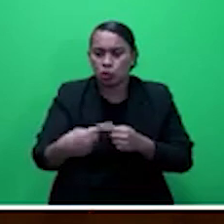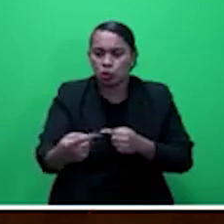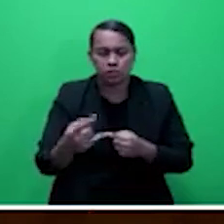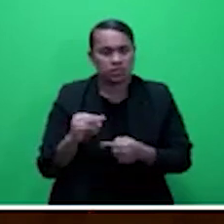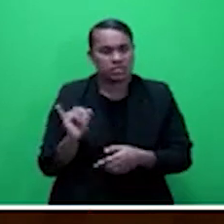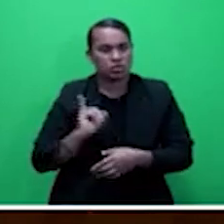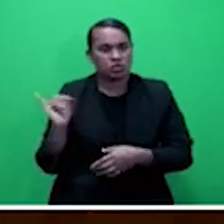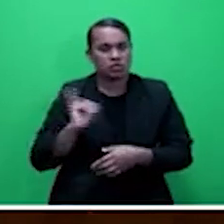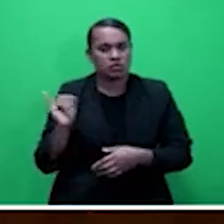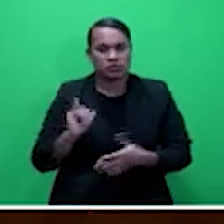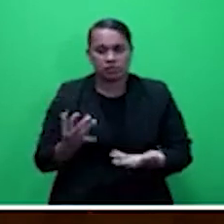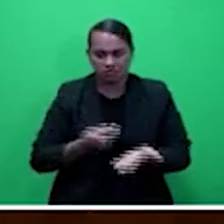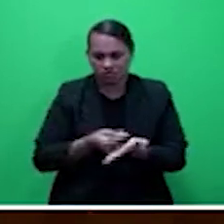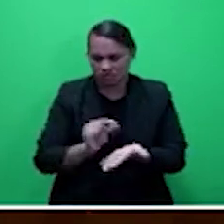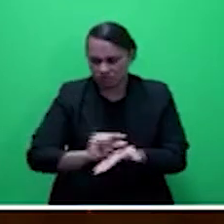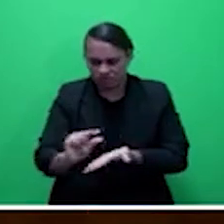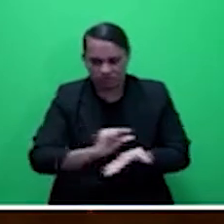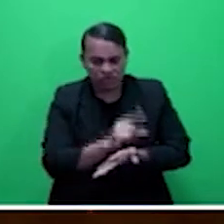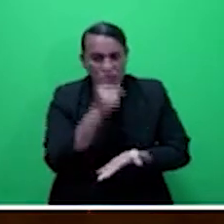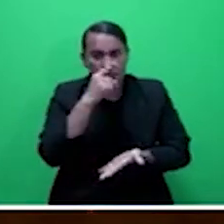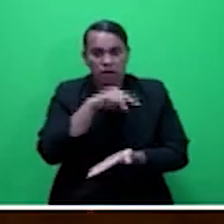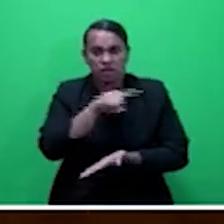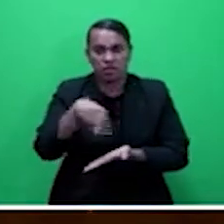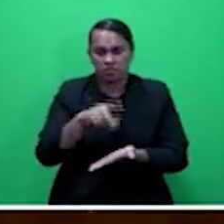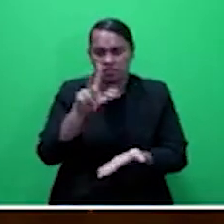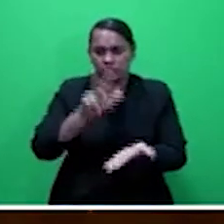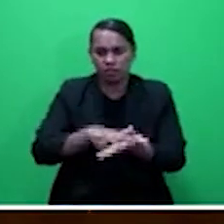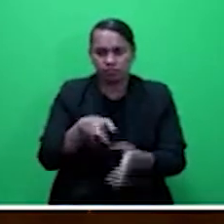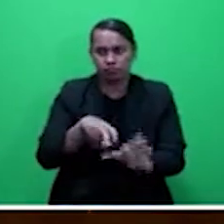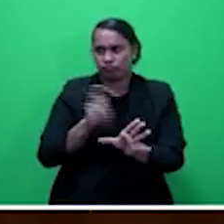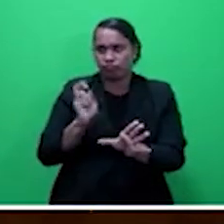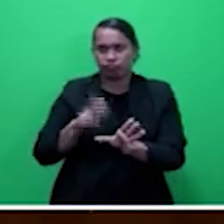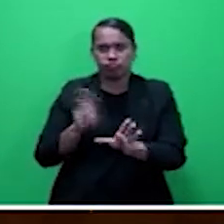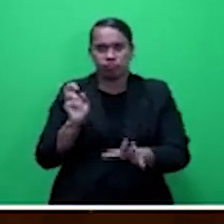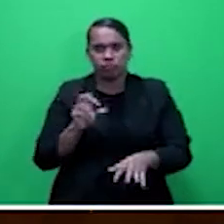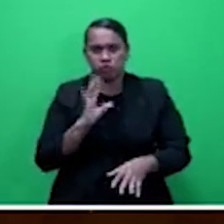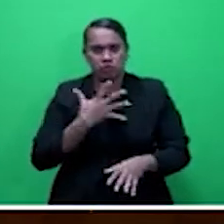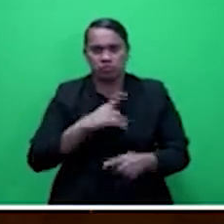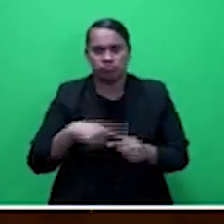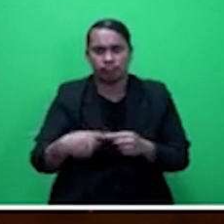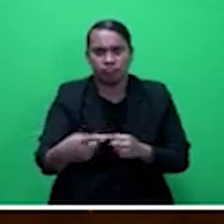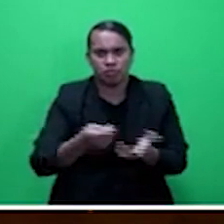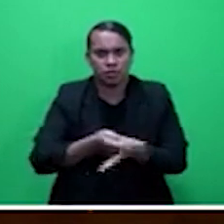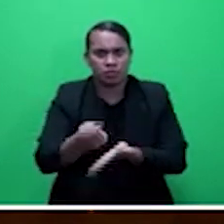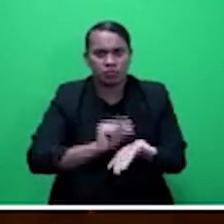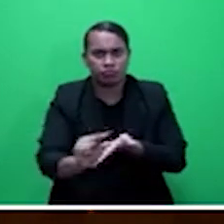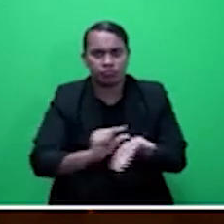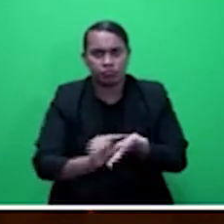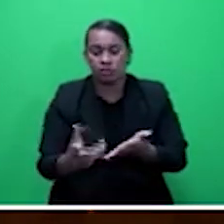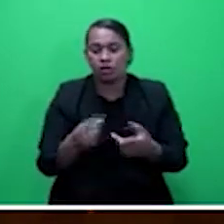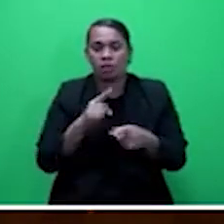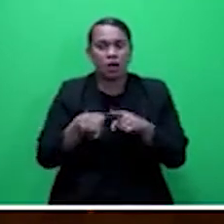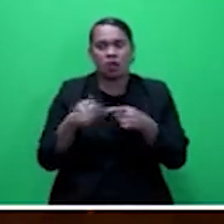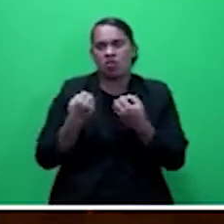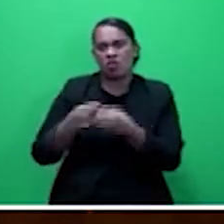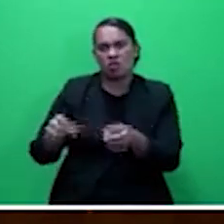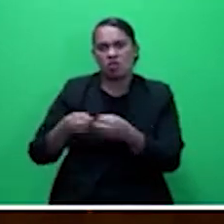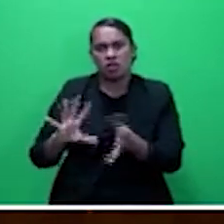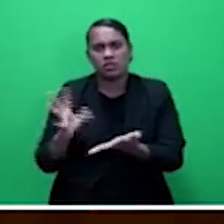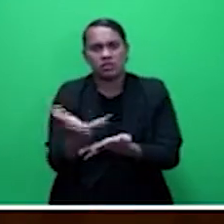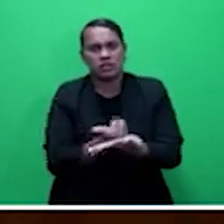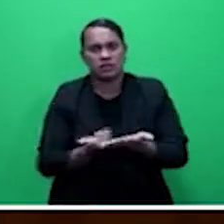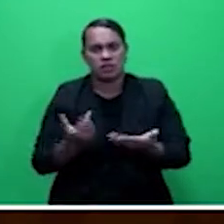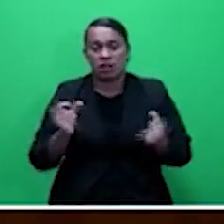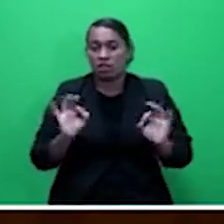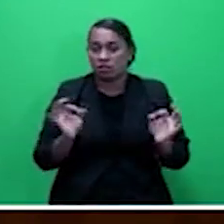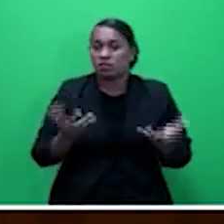which effectively is a direct loss of saving for people. The Committee welcomed the Fiji government's